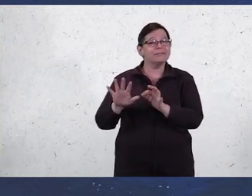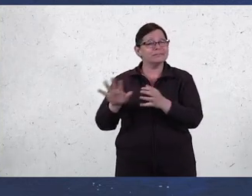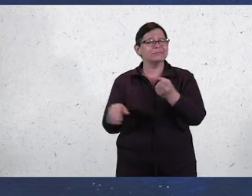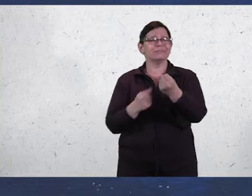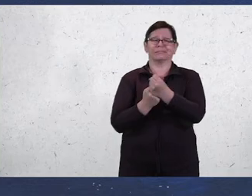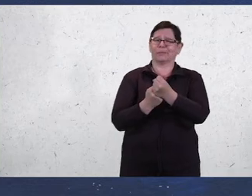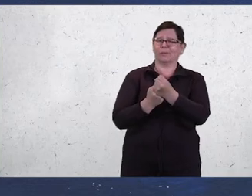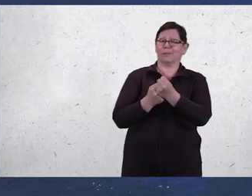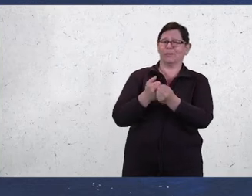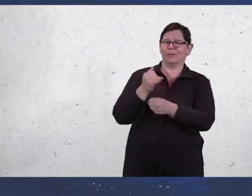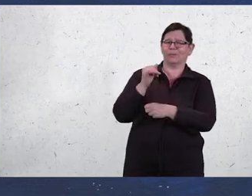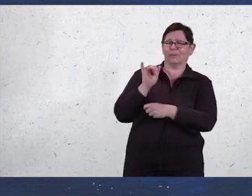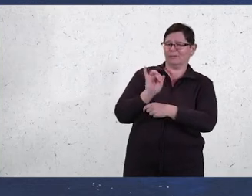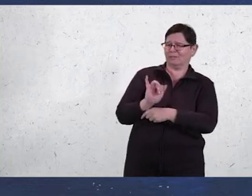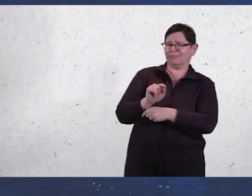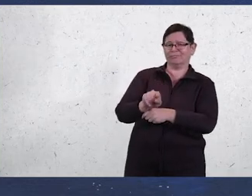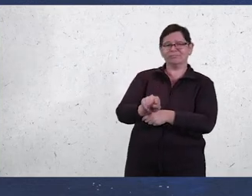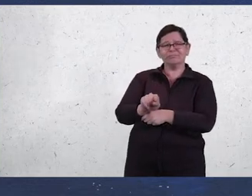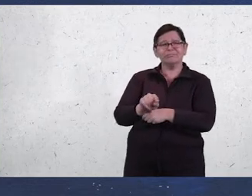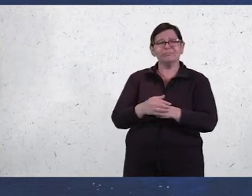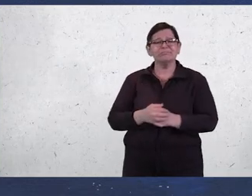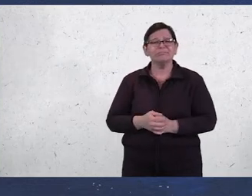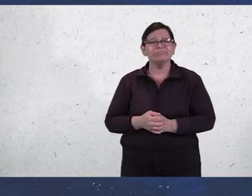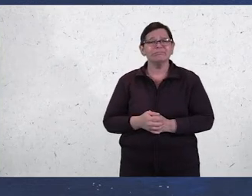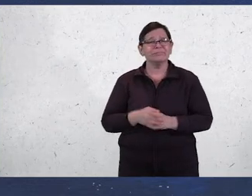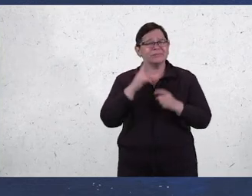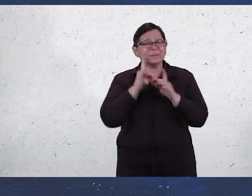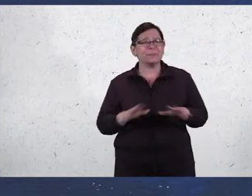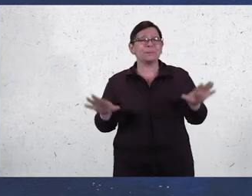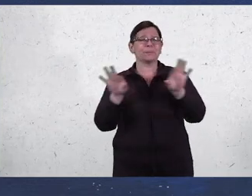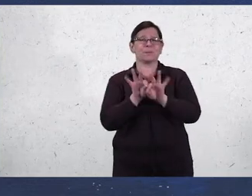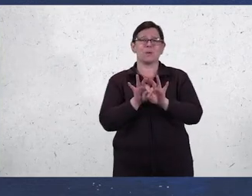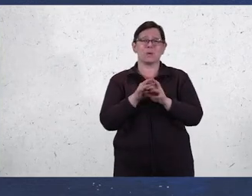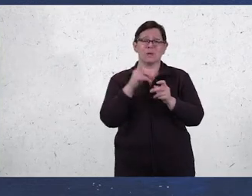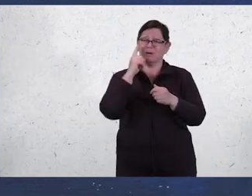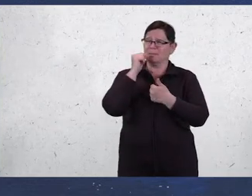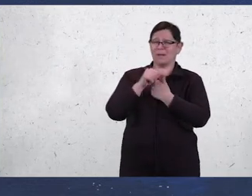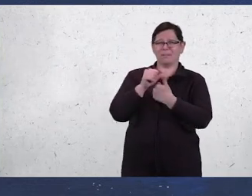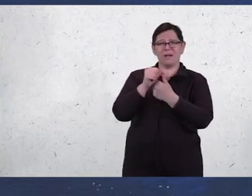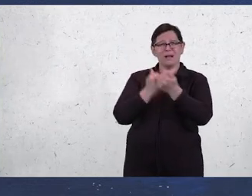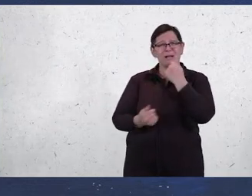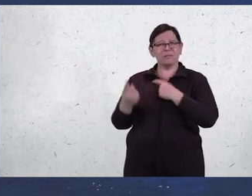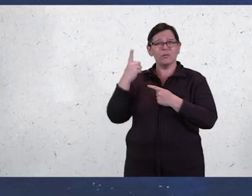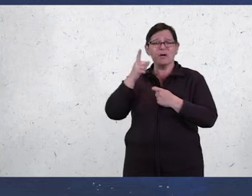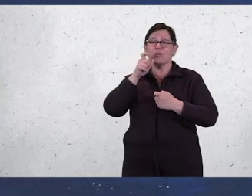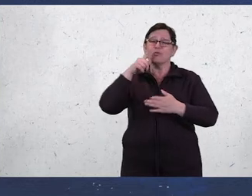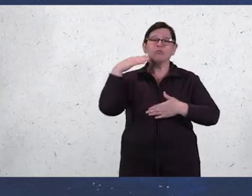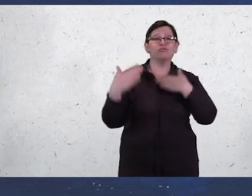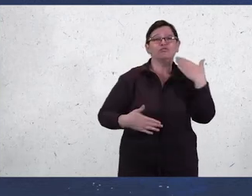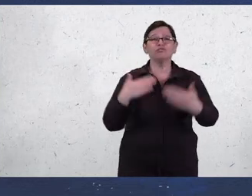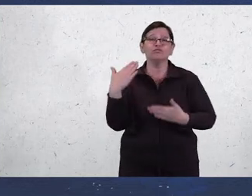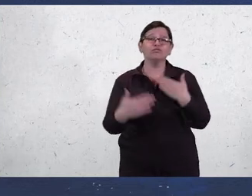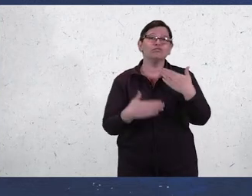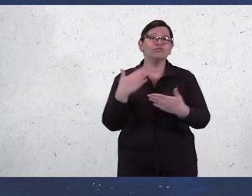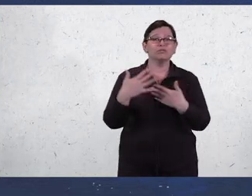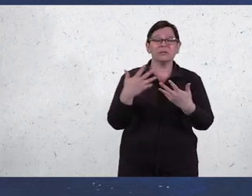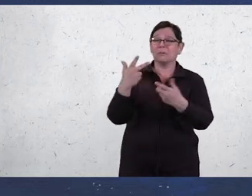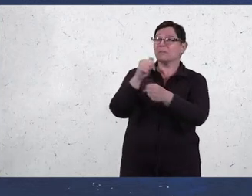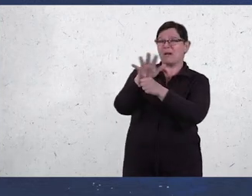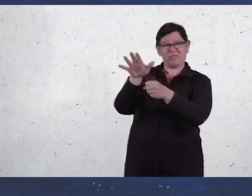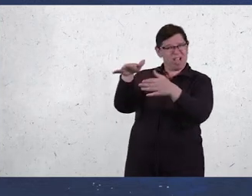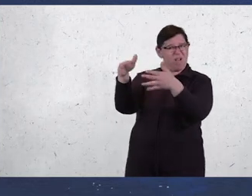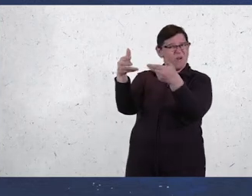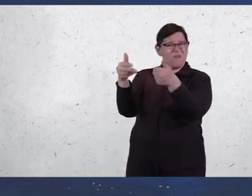in support of this campaign. I believe it's important to remember everyone when